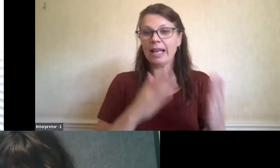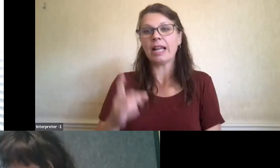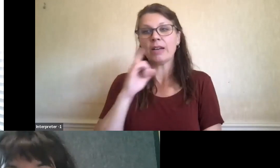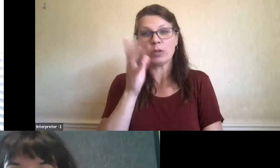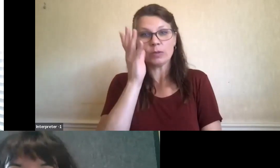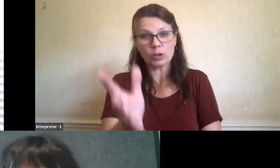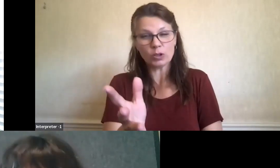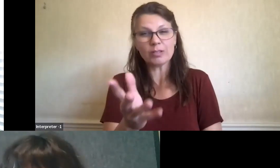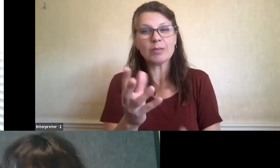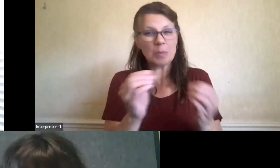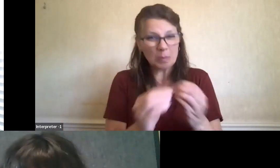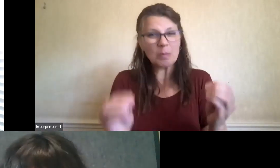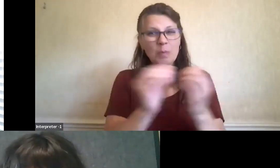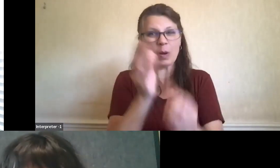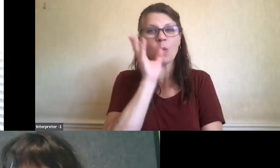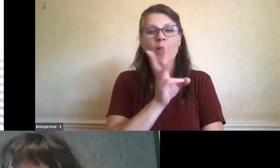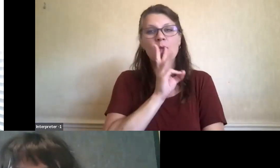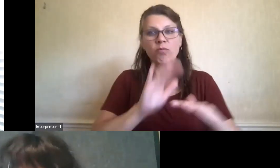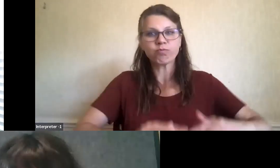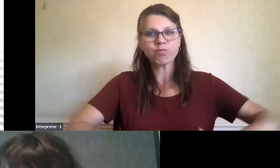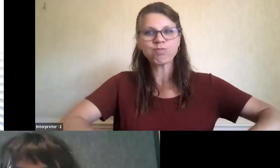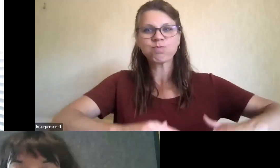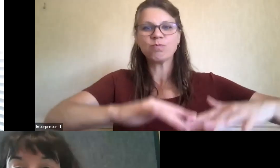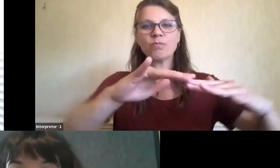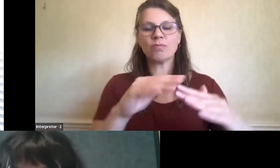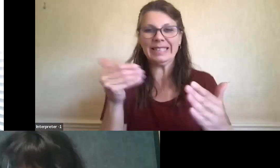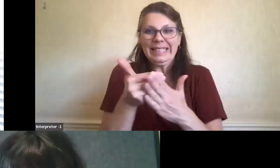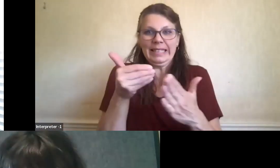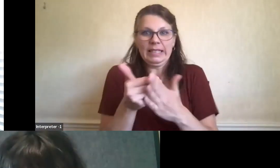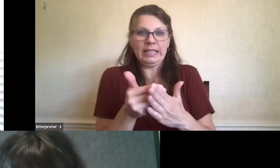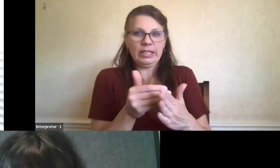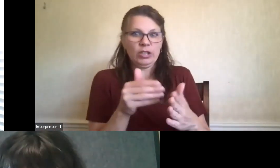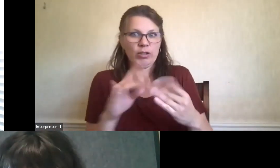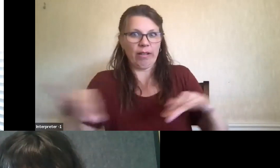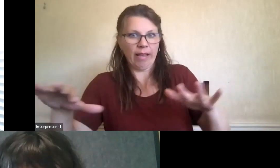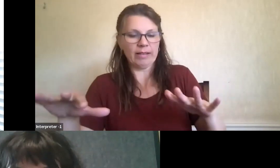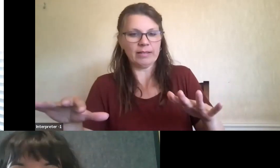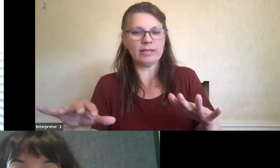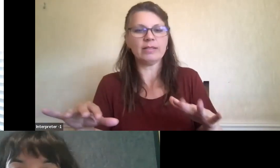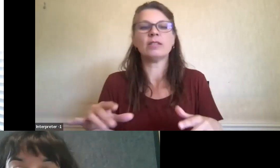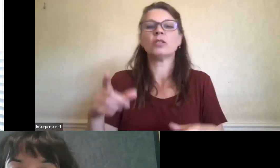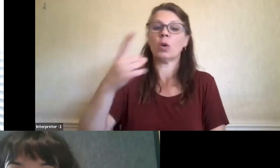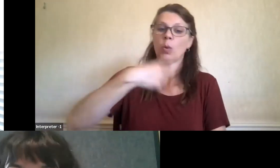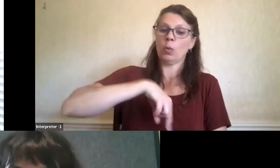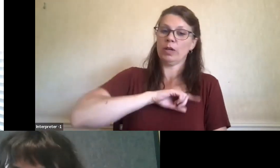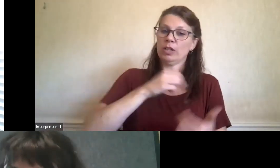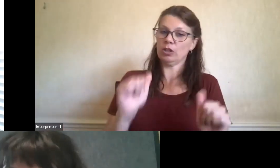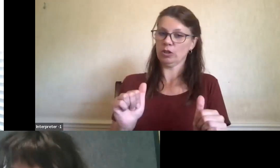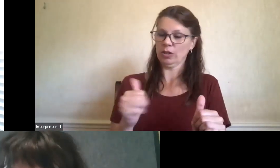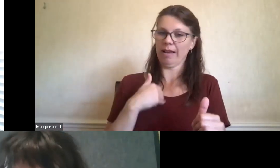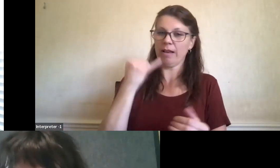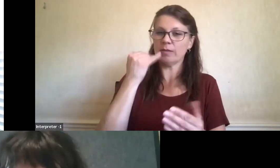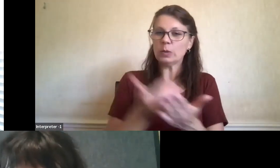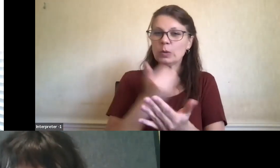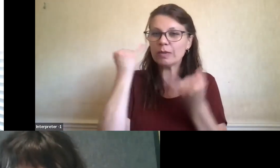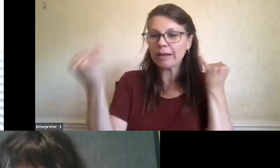rise. The Sea to City Design Challenge aims to create new ideas for our shoreline, as well as raise awareness about sea